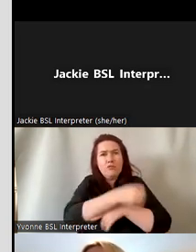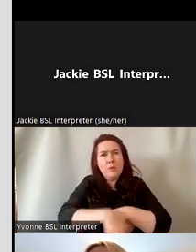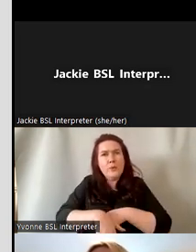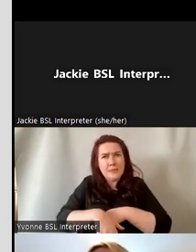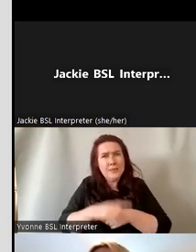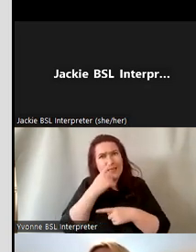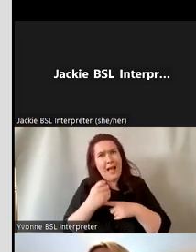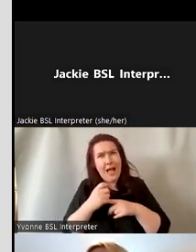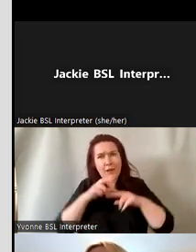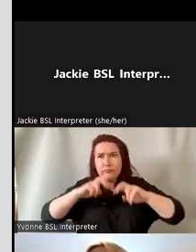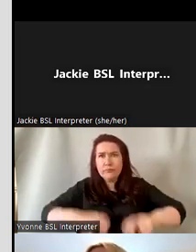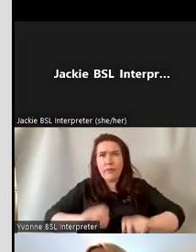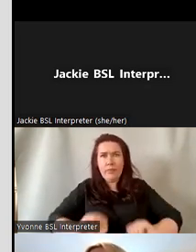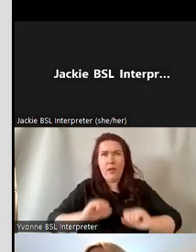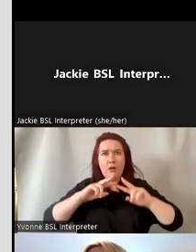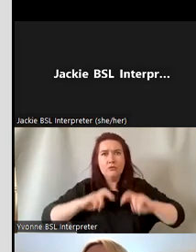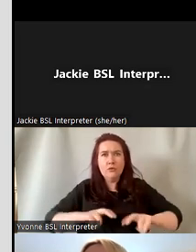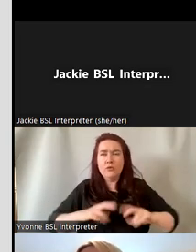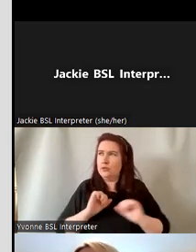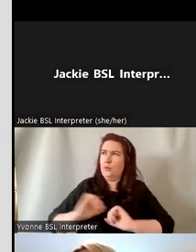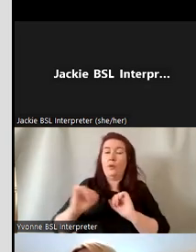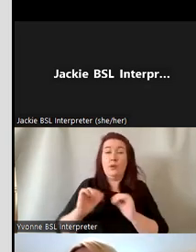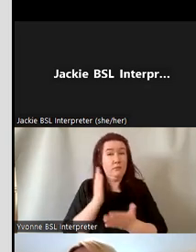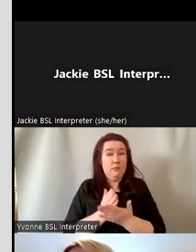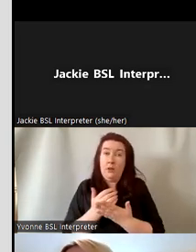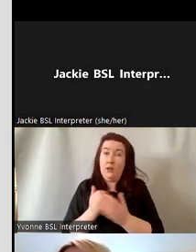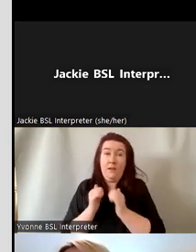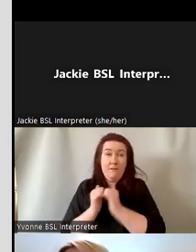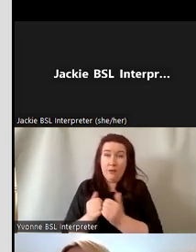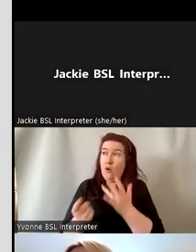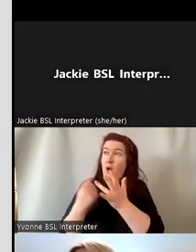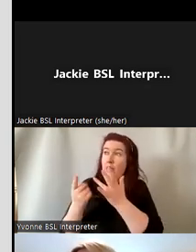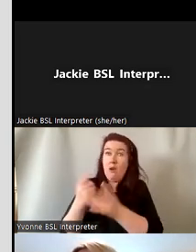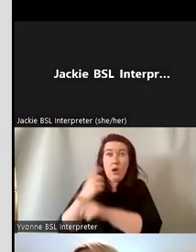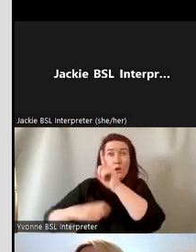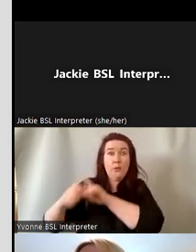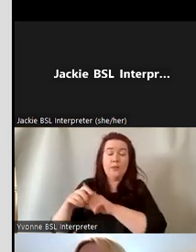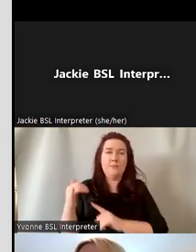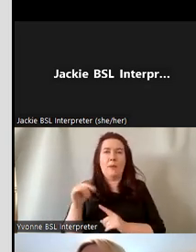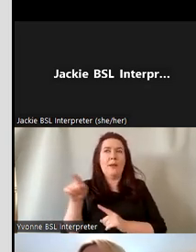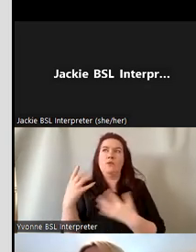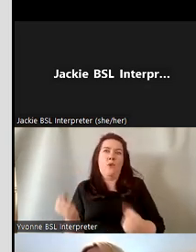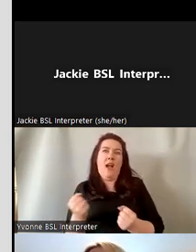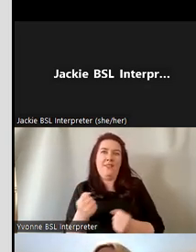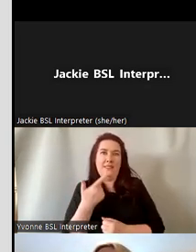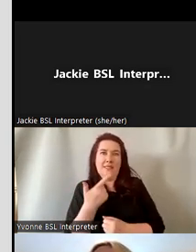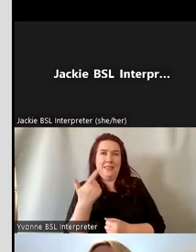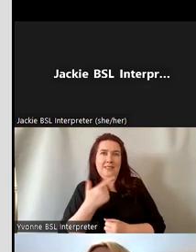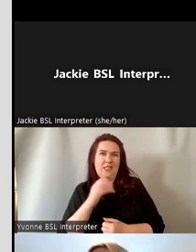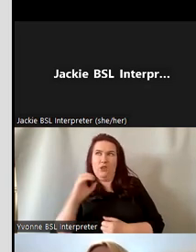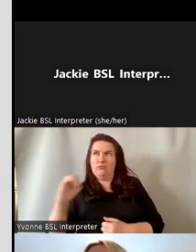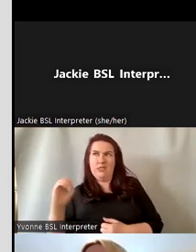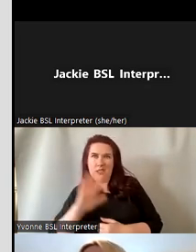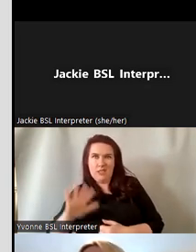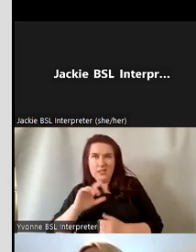replicable um for other communities as well they might not have a father blake census from the late 1700s to link back to but it's